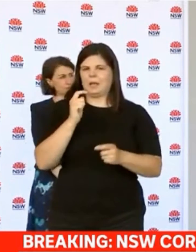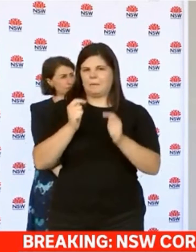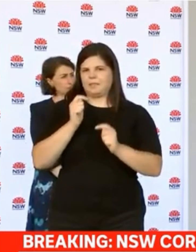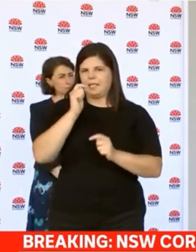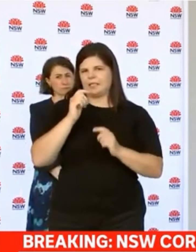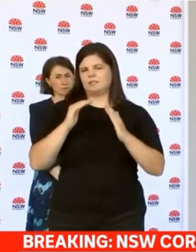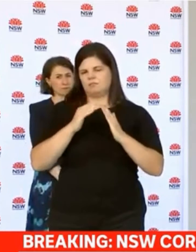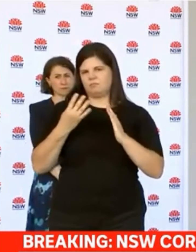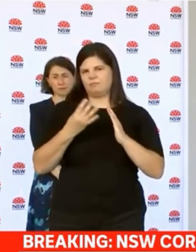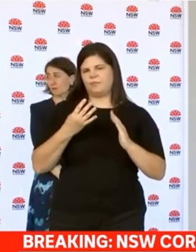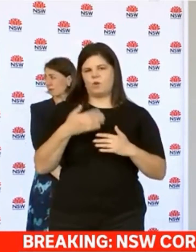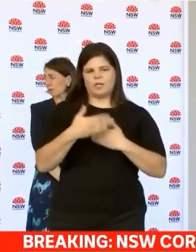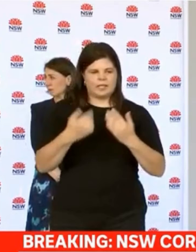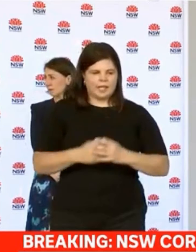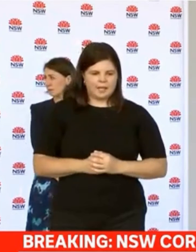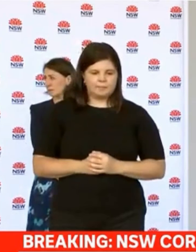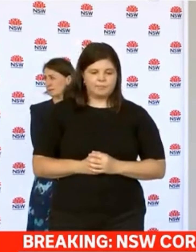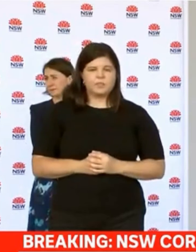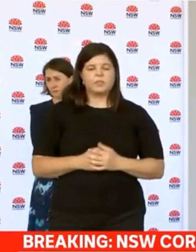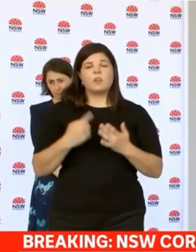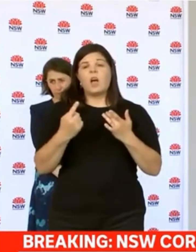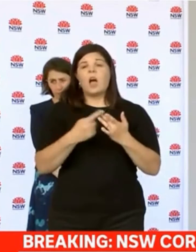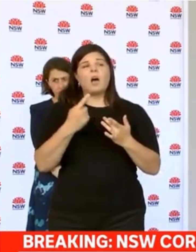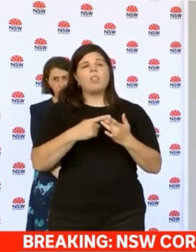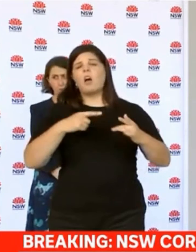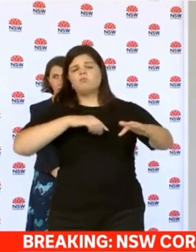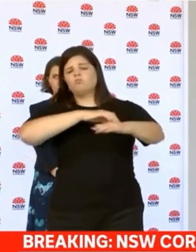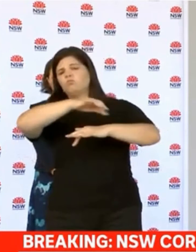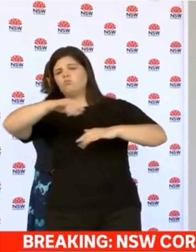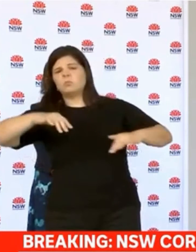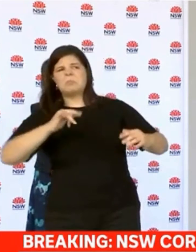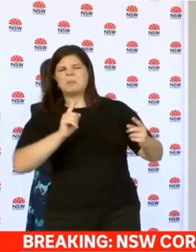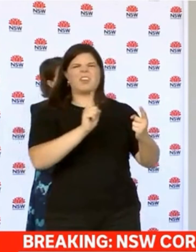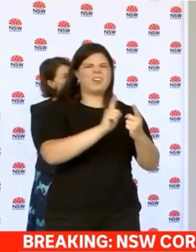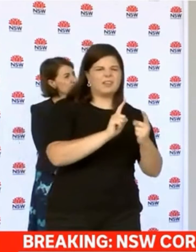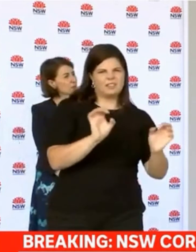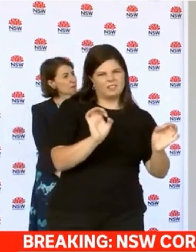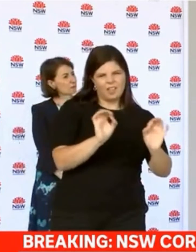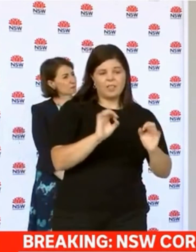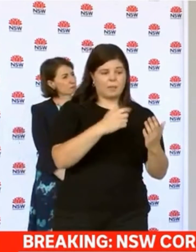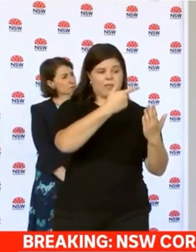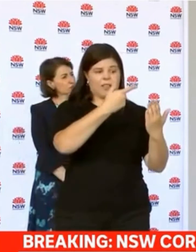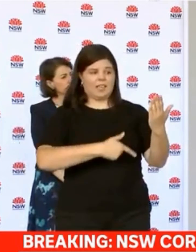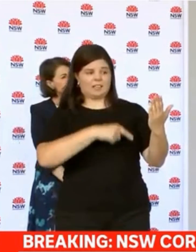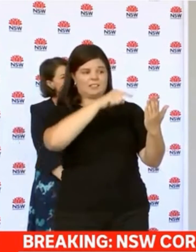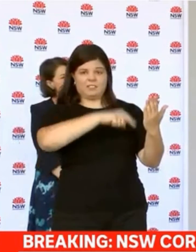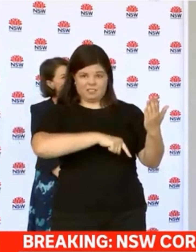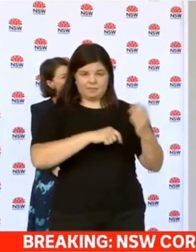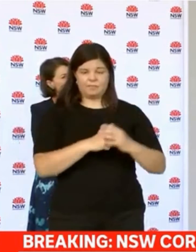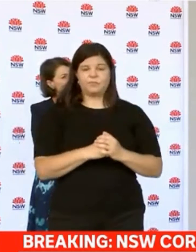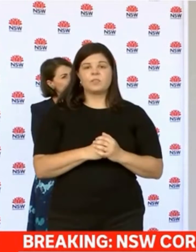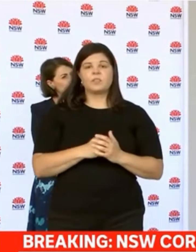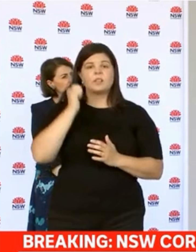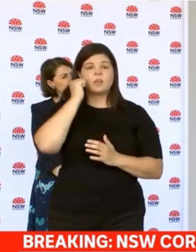been there as casual contacts who must get tested immediately and self-isolate until they get a negative result. And there's a list of those